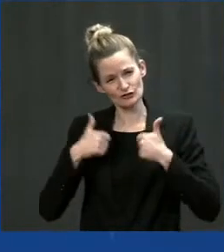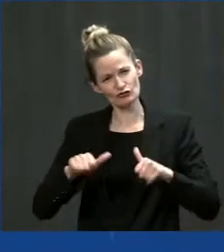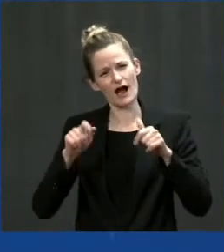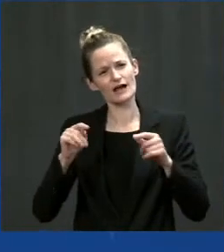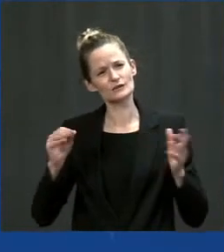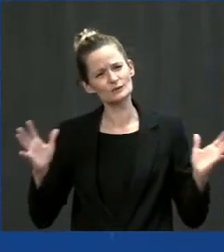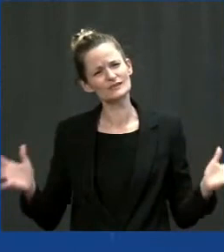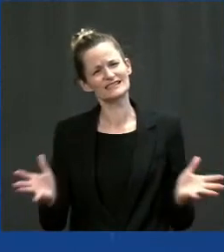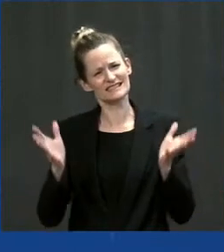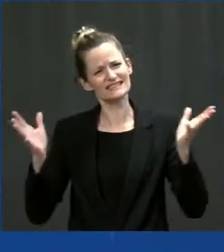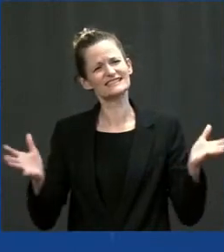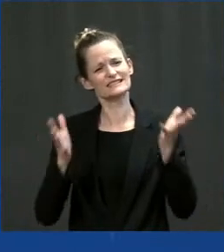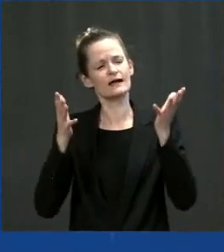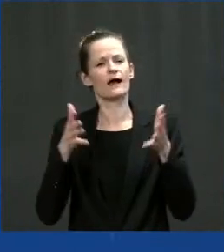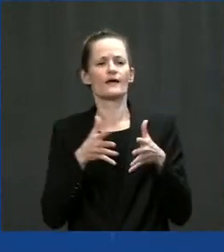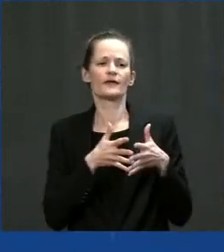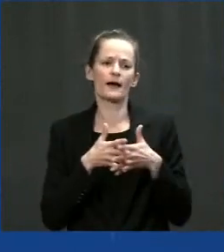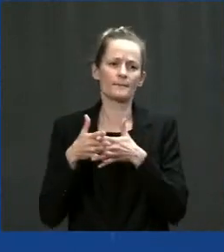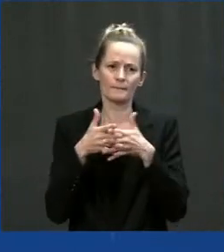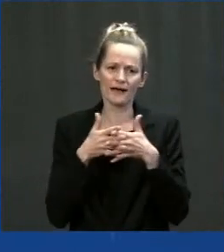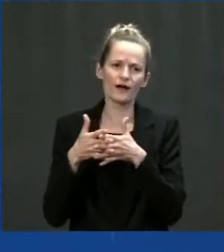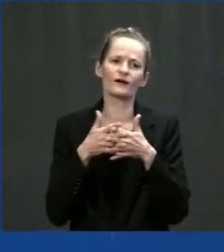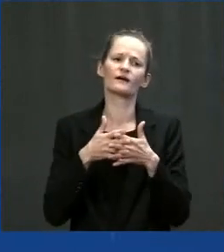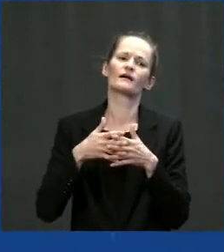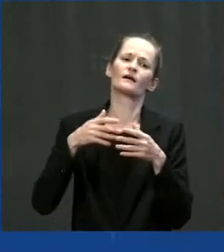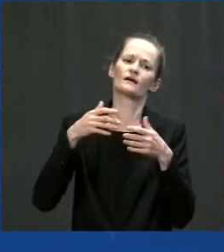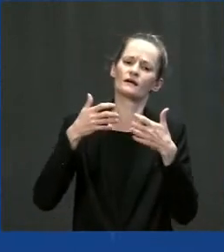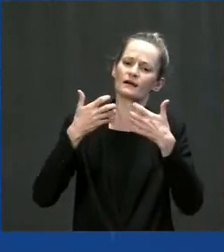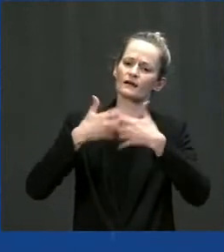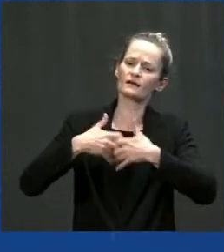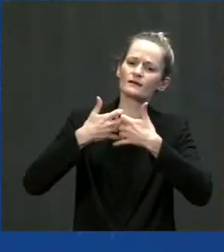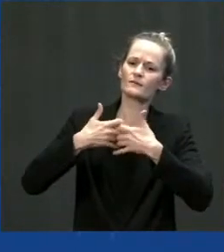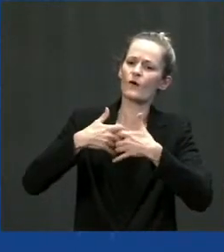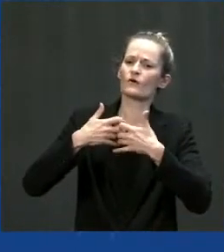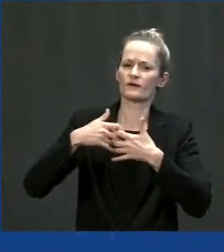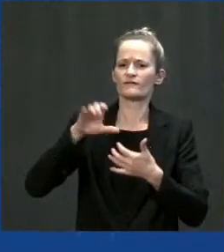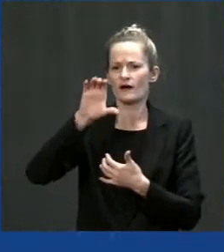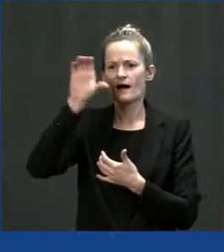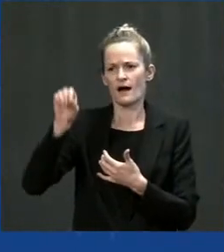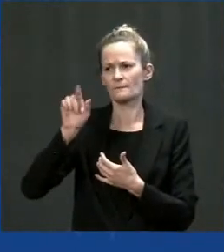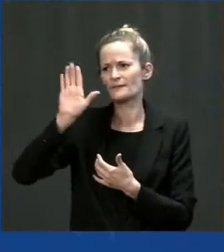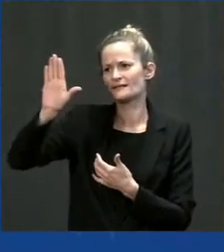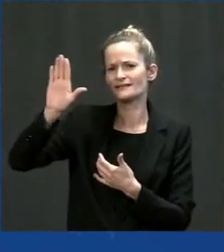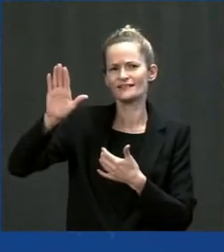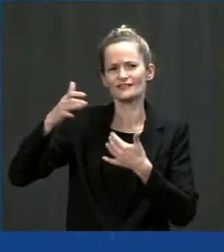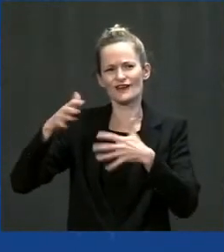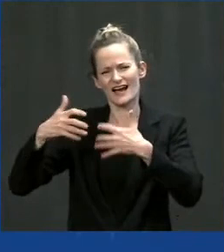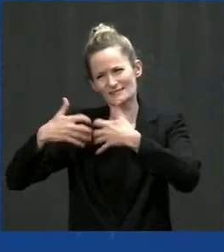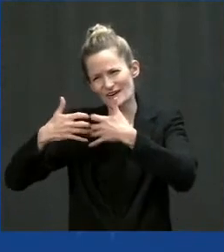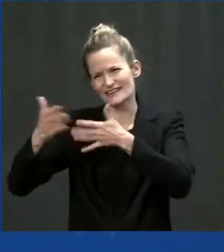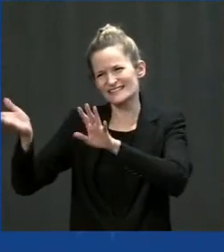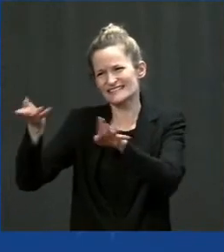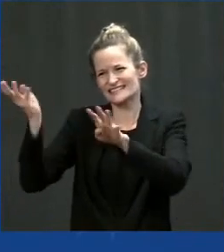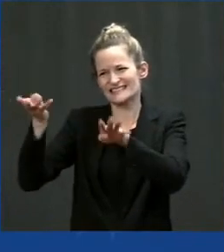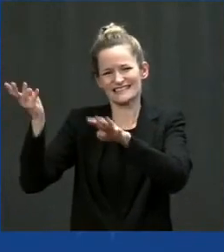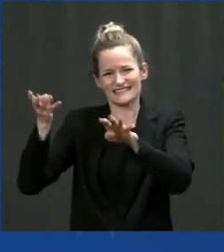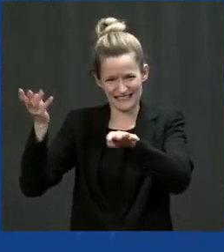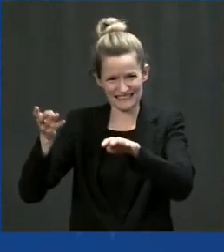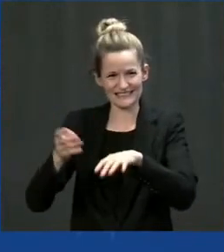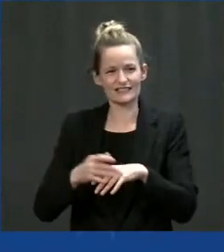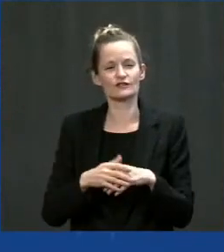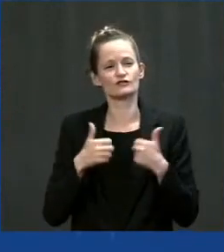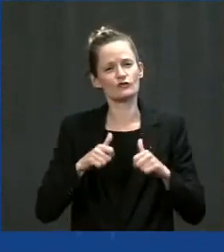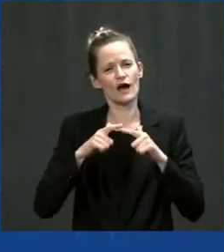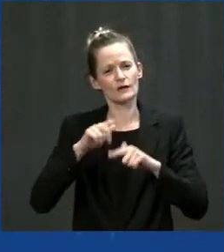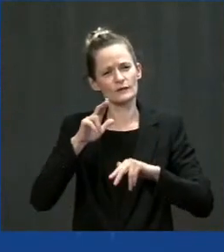American manufacturers to actually generate and build the platforms for these electric buses. I